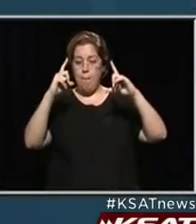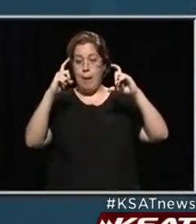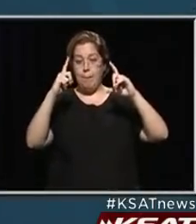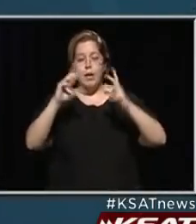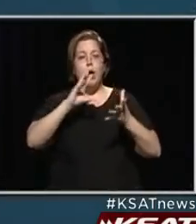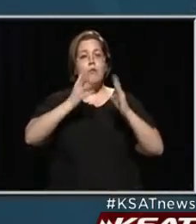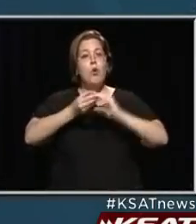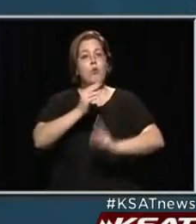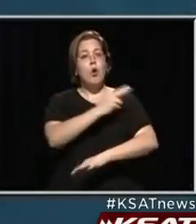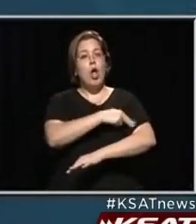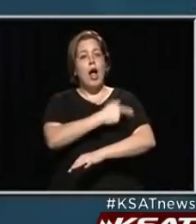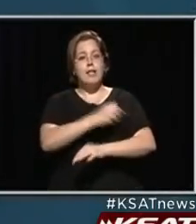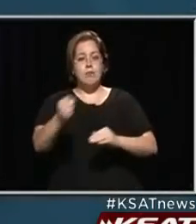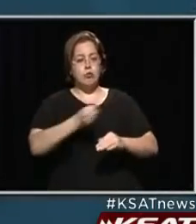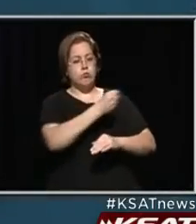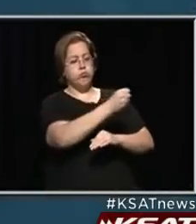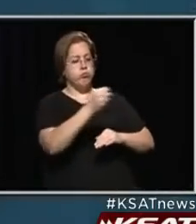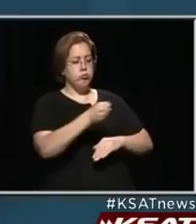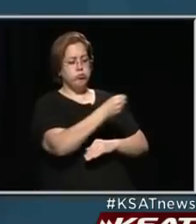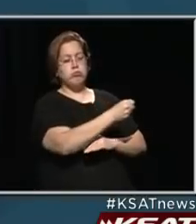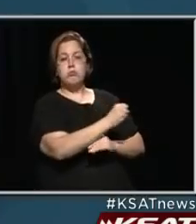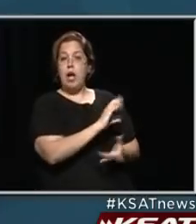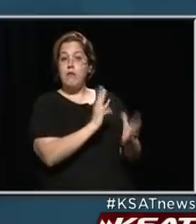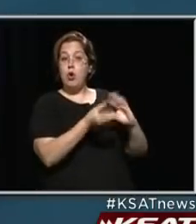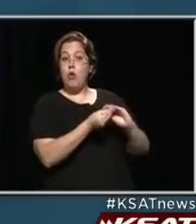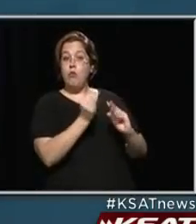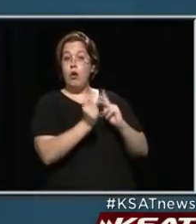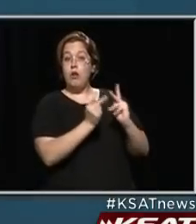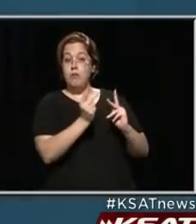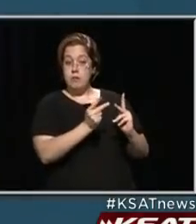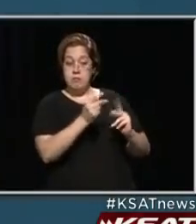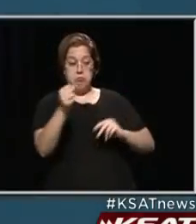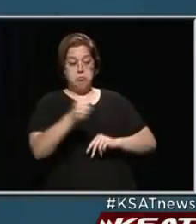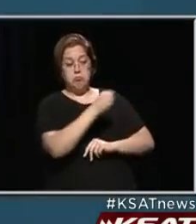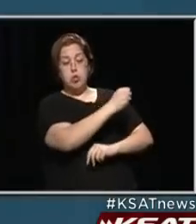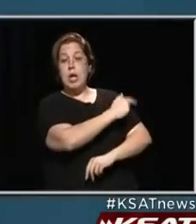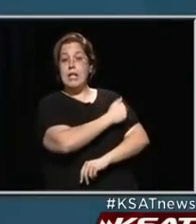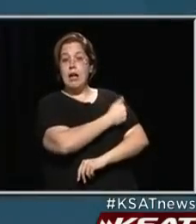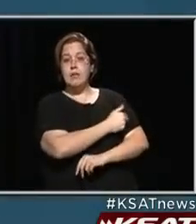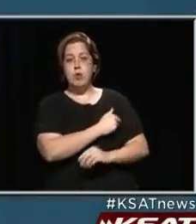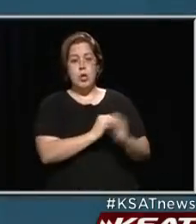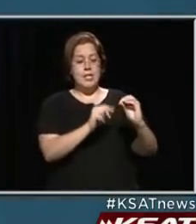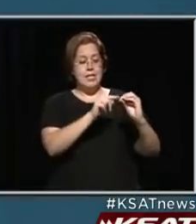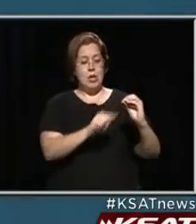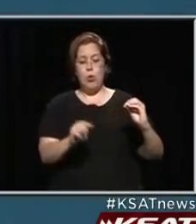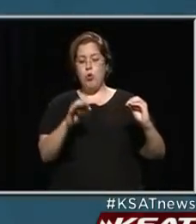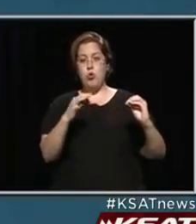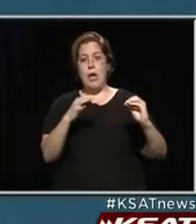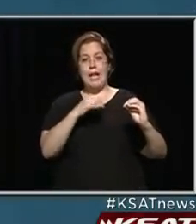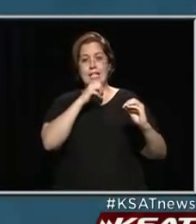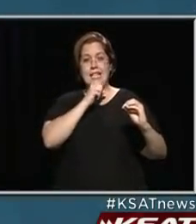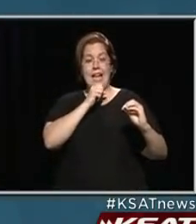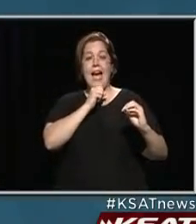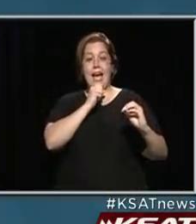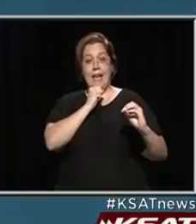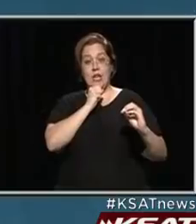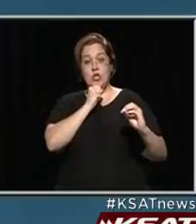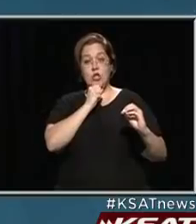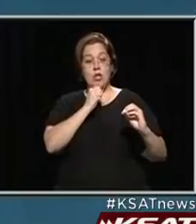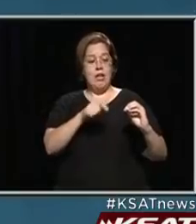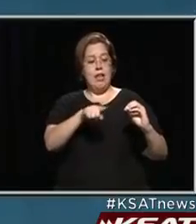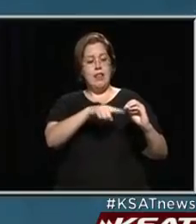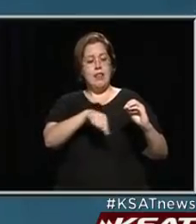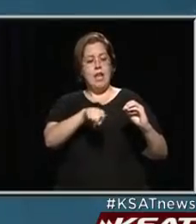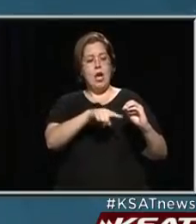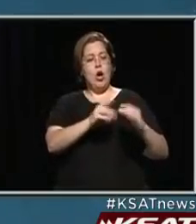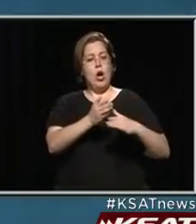overall hospitalizations. Of the overall cases that were hospitalized, the zero through 19 age group is made up of